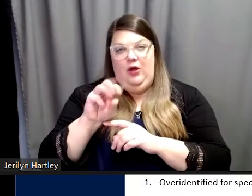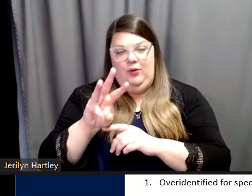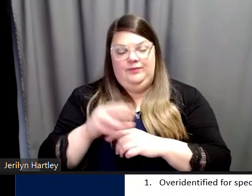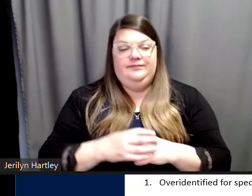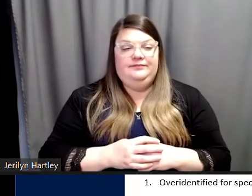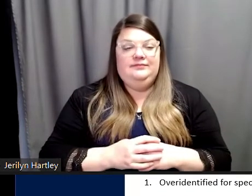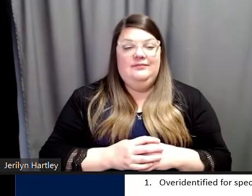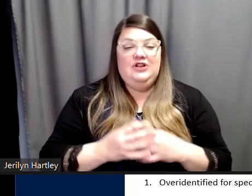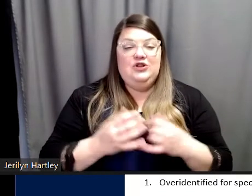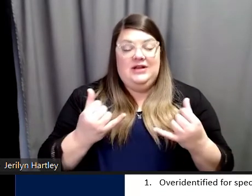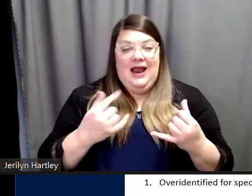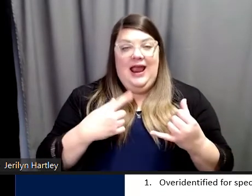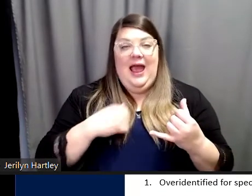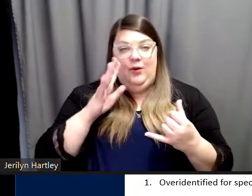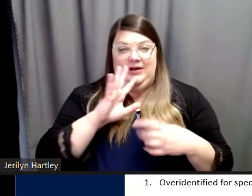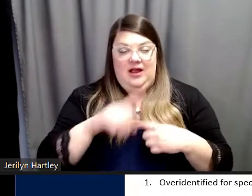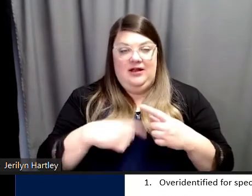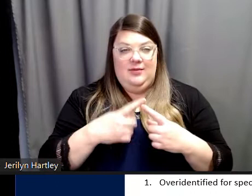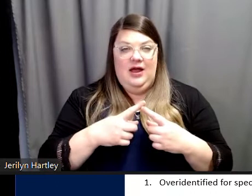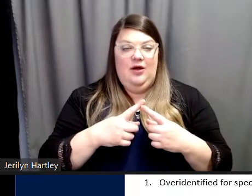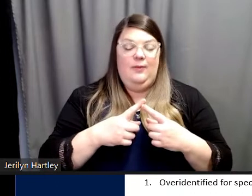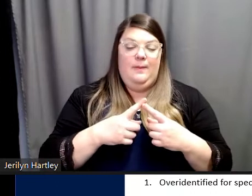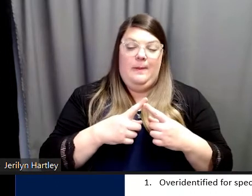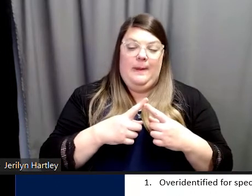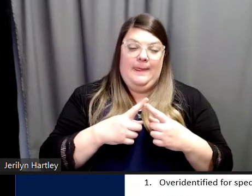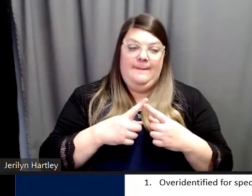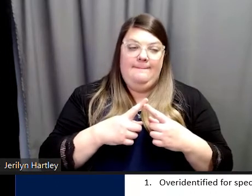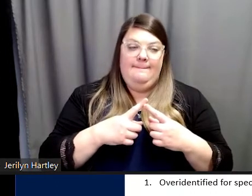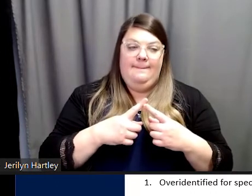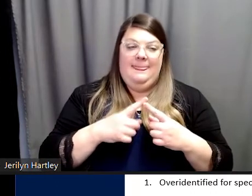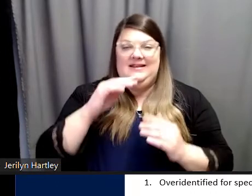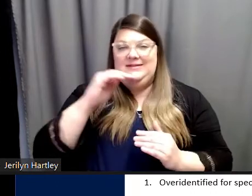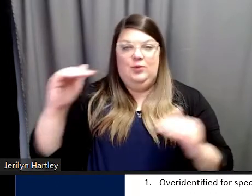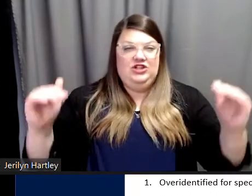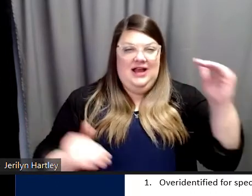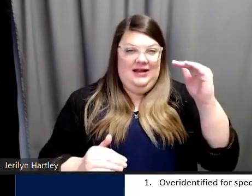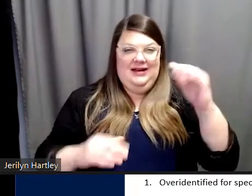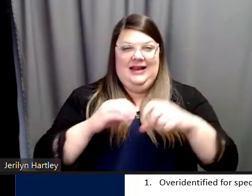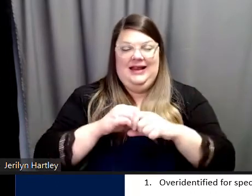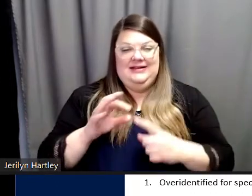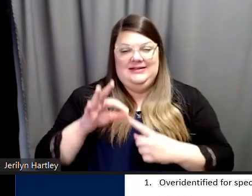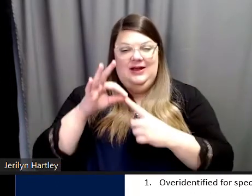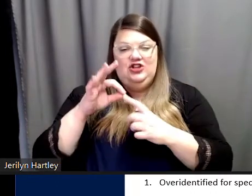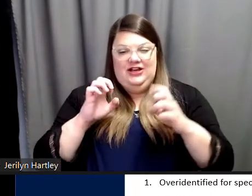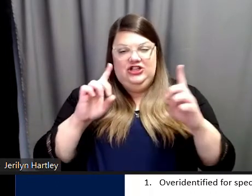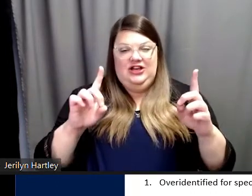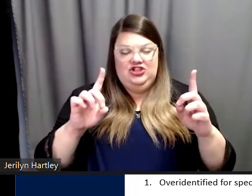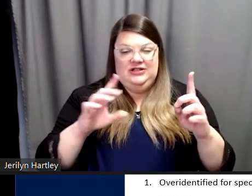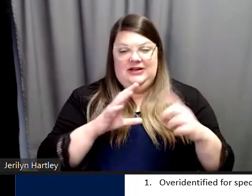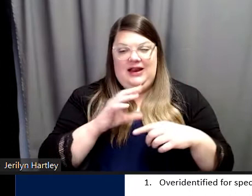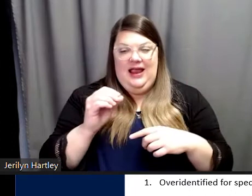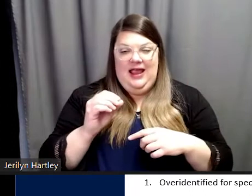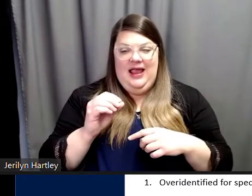So today I'm going to be talking a little bit about disproportionality in special education and